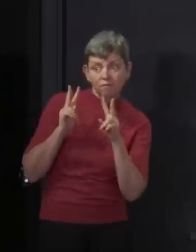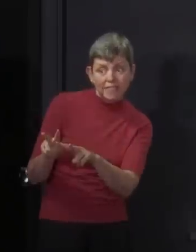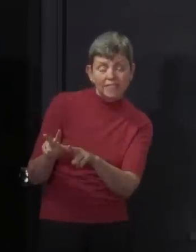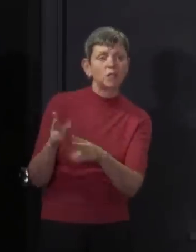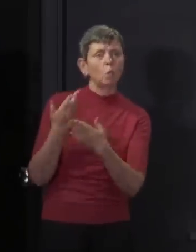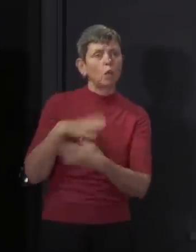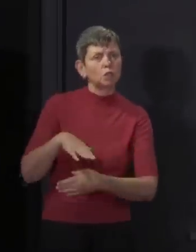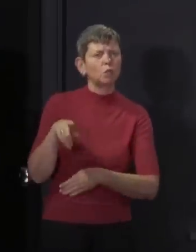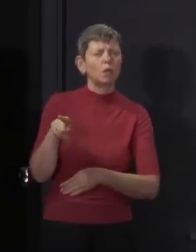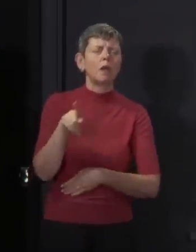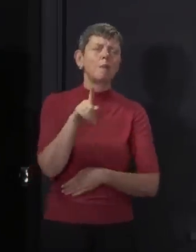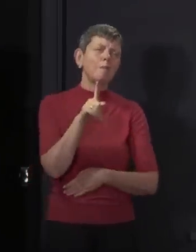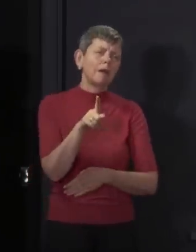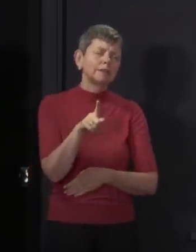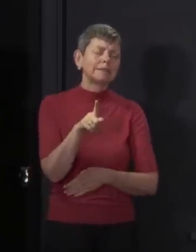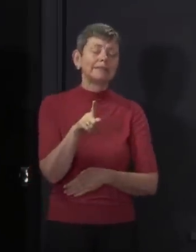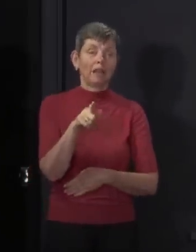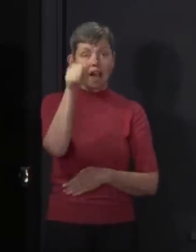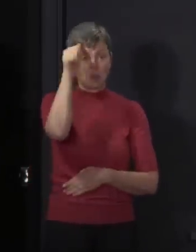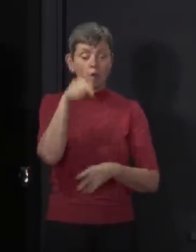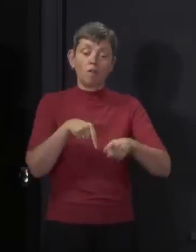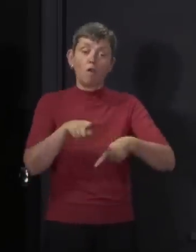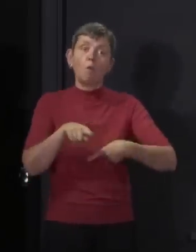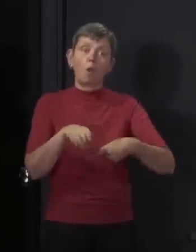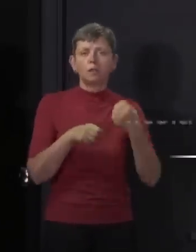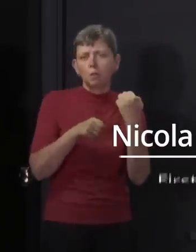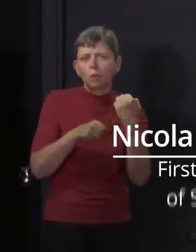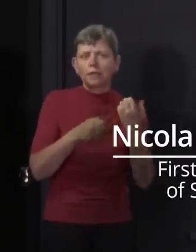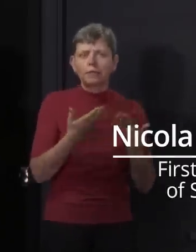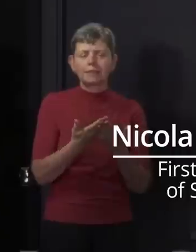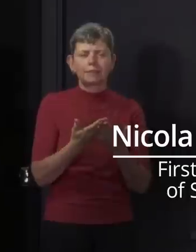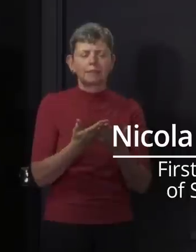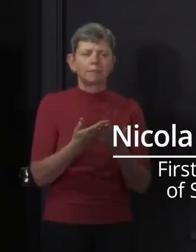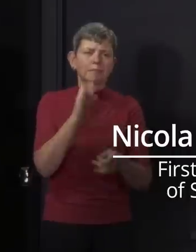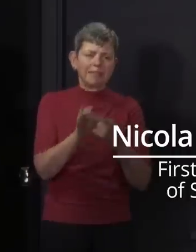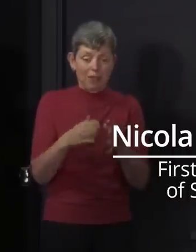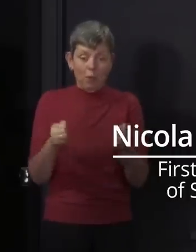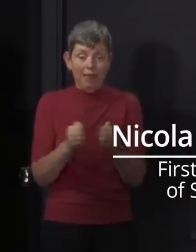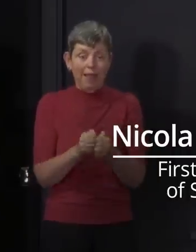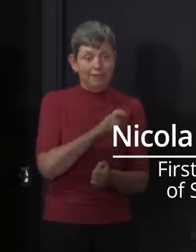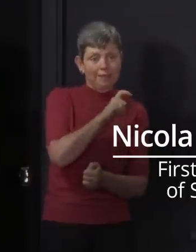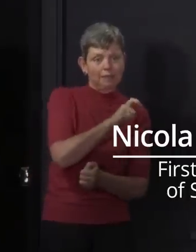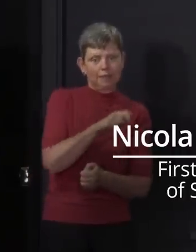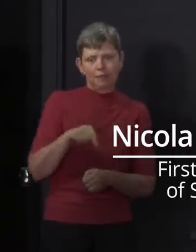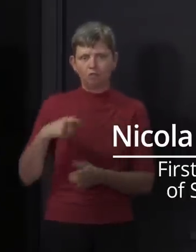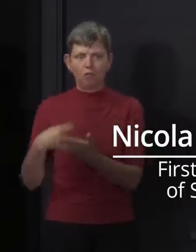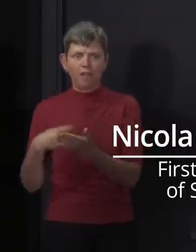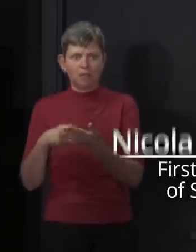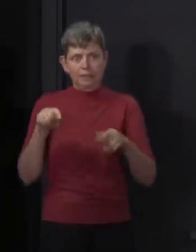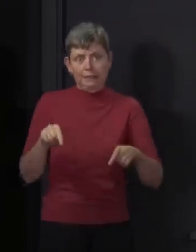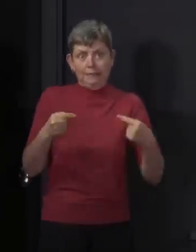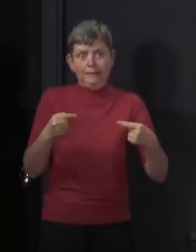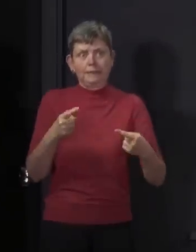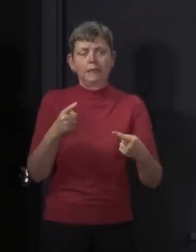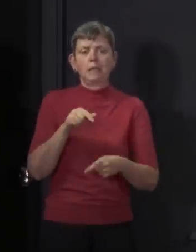I also know that for football fans, and this weekend in particular, perhaps for Celtic and Rangers fans, that temptation might be even greater.